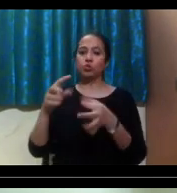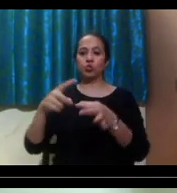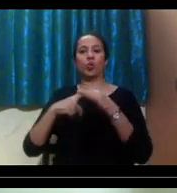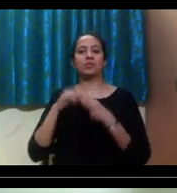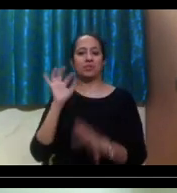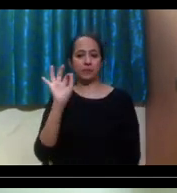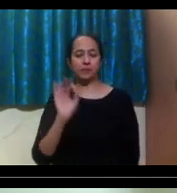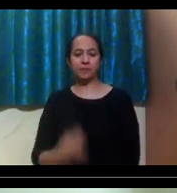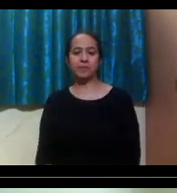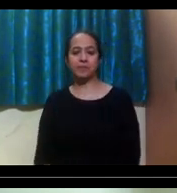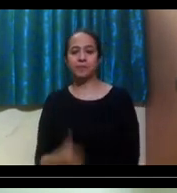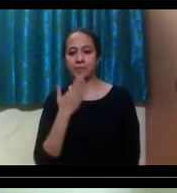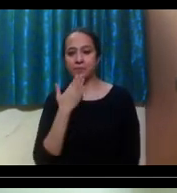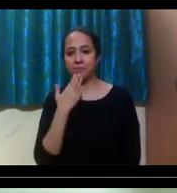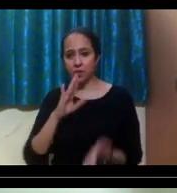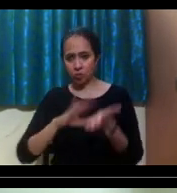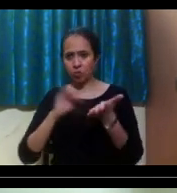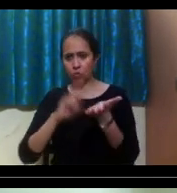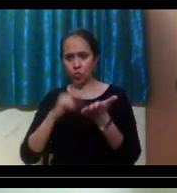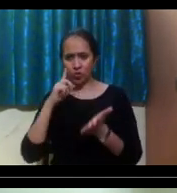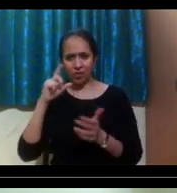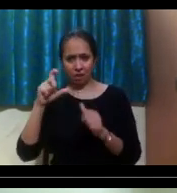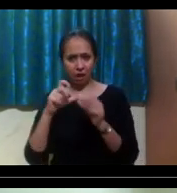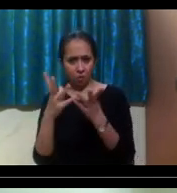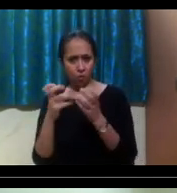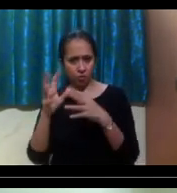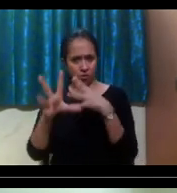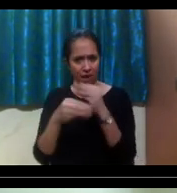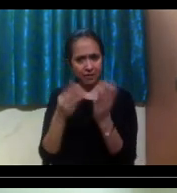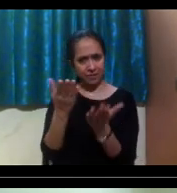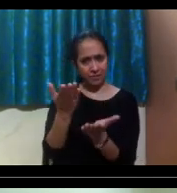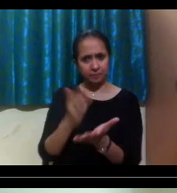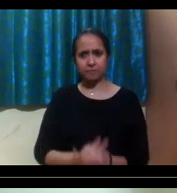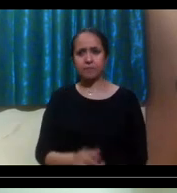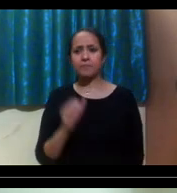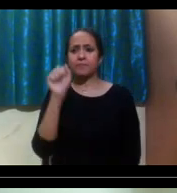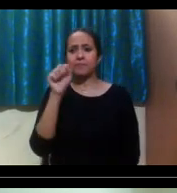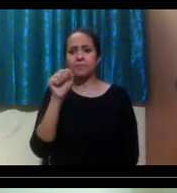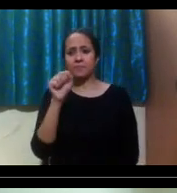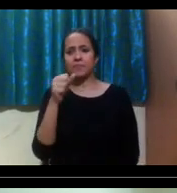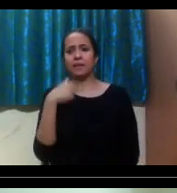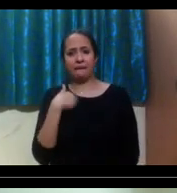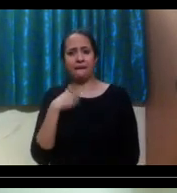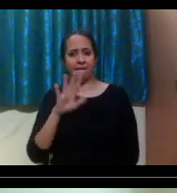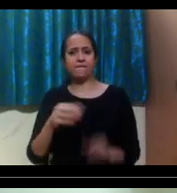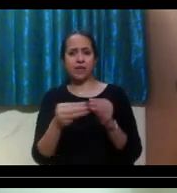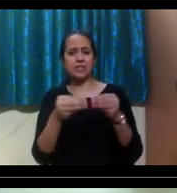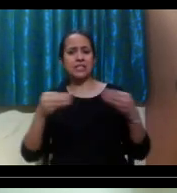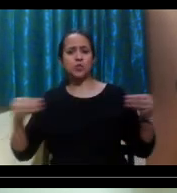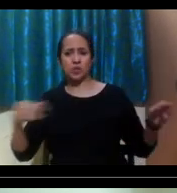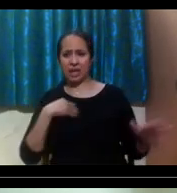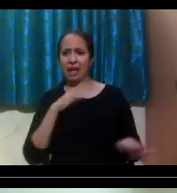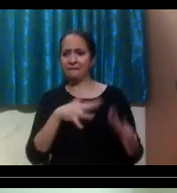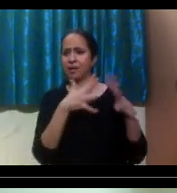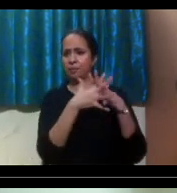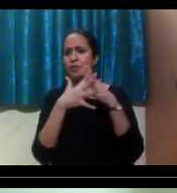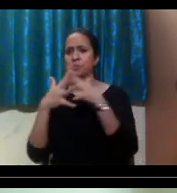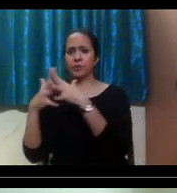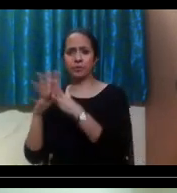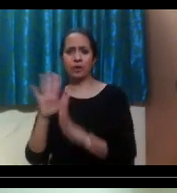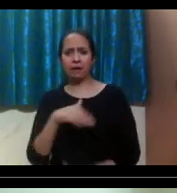Thank you, Justin. Monica, anything else that you would like to add to that? Yeah, we have some resources on our website, um, because there's